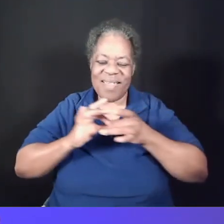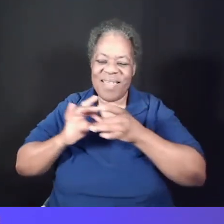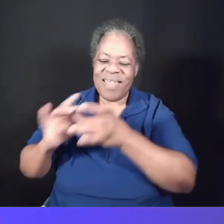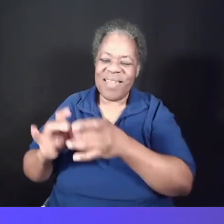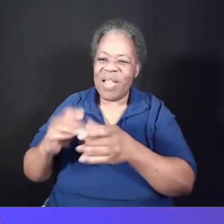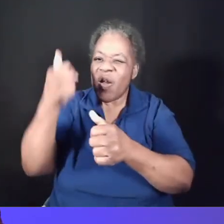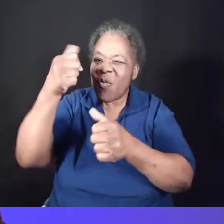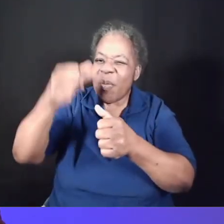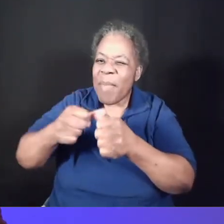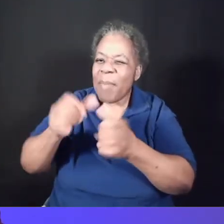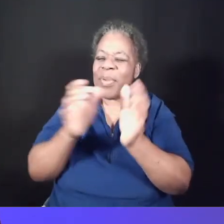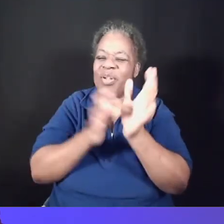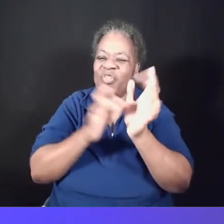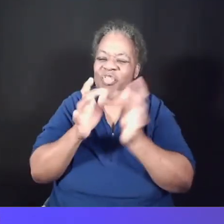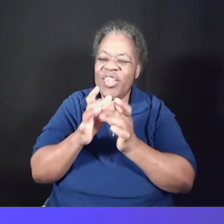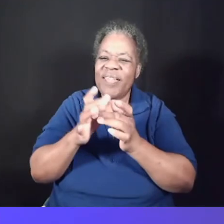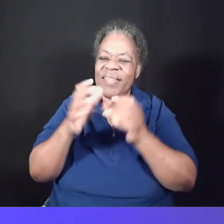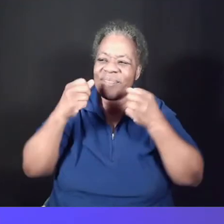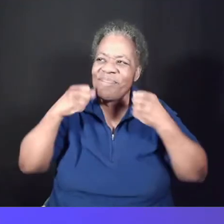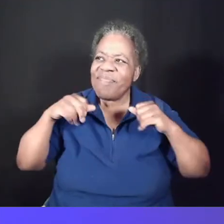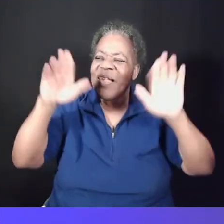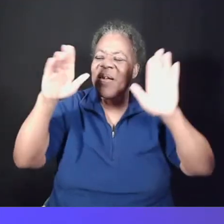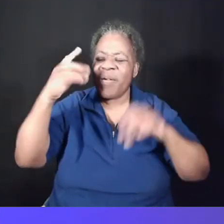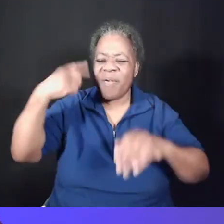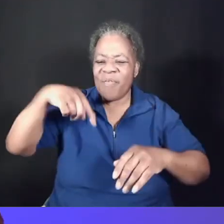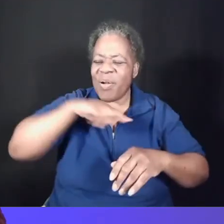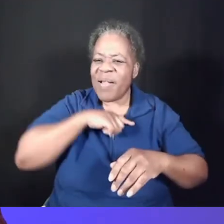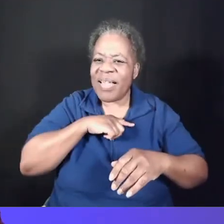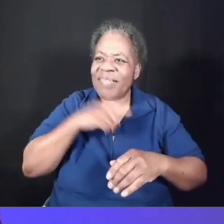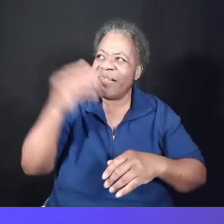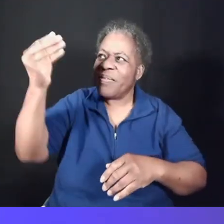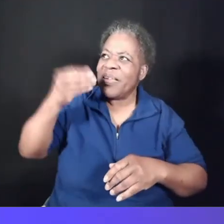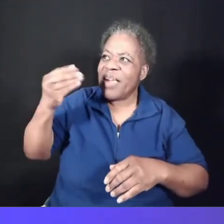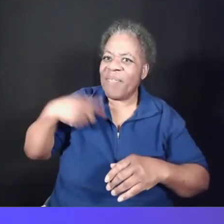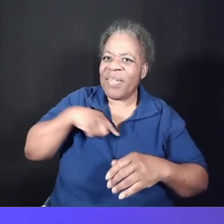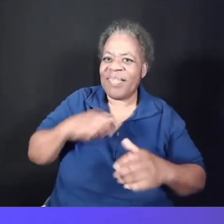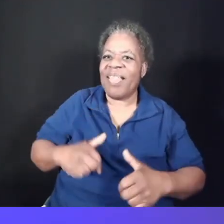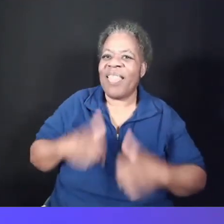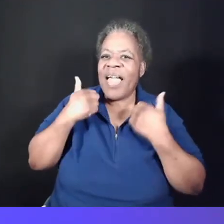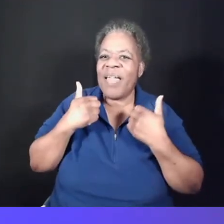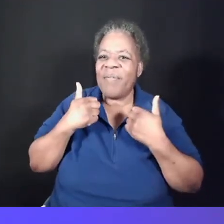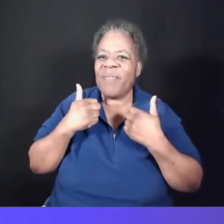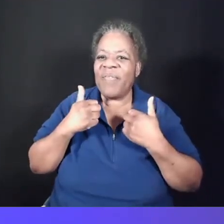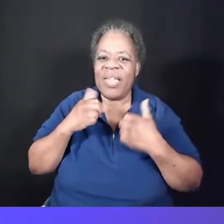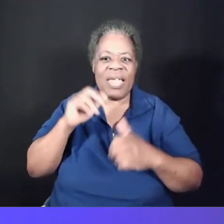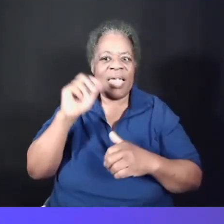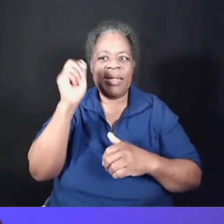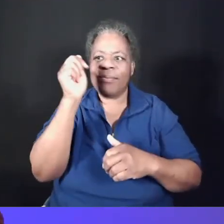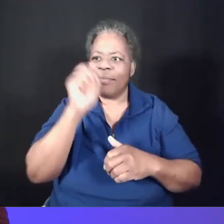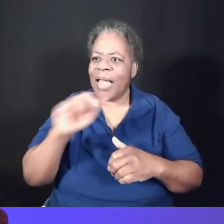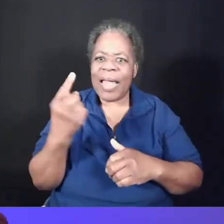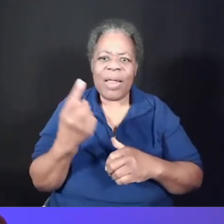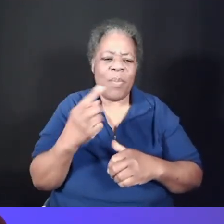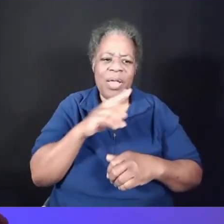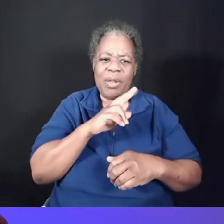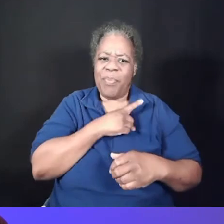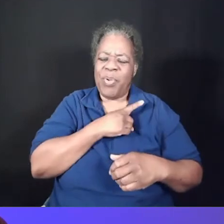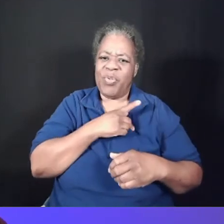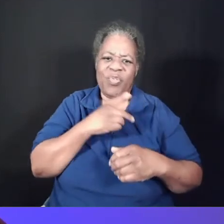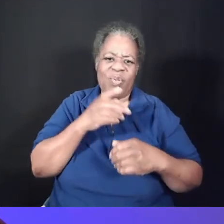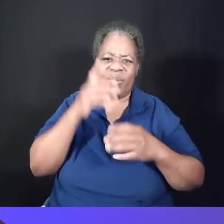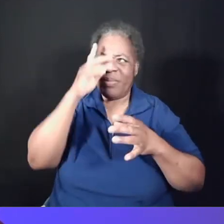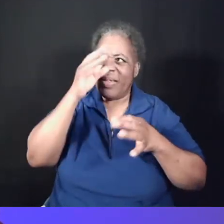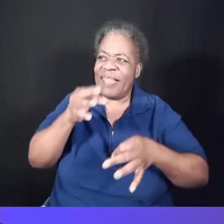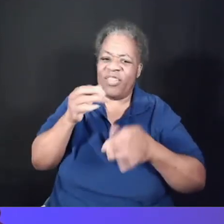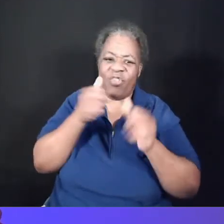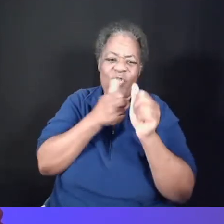Jesus did for us so that we might have life anyone who's made a personal decision to follow Jesus is welcome to